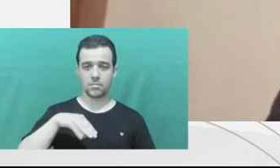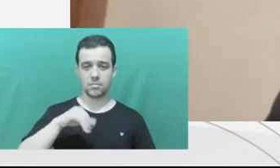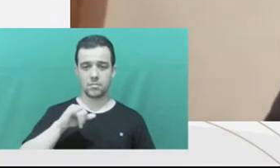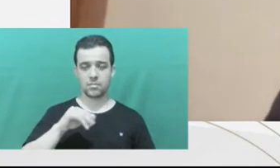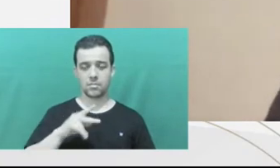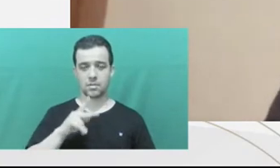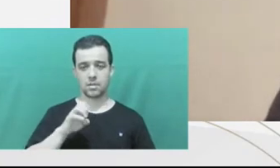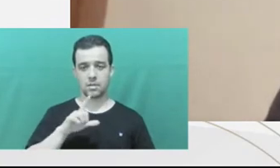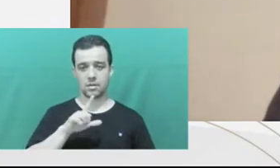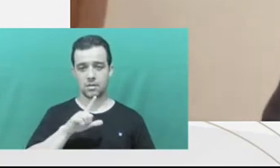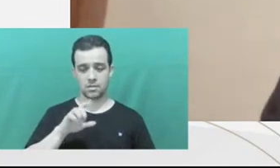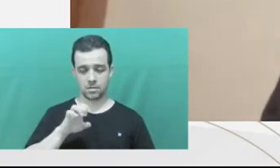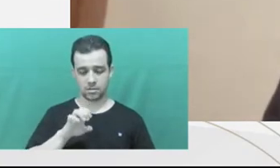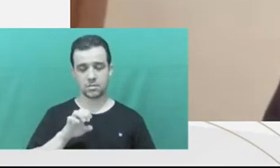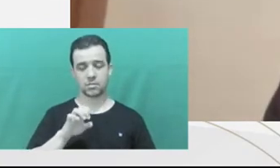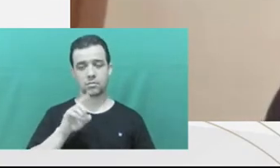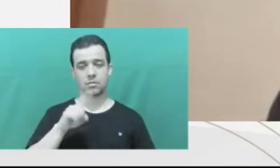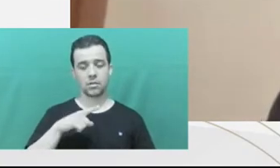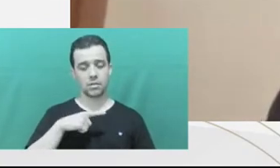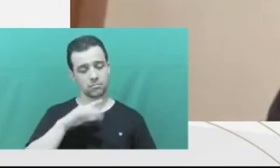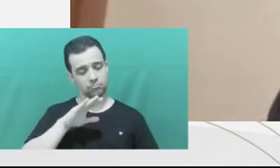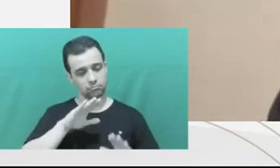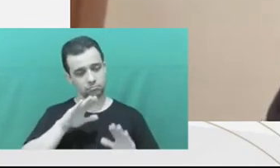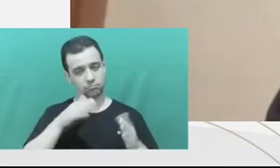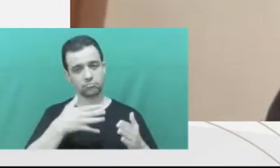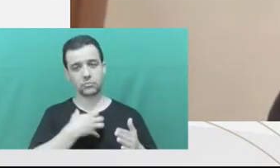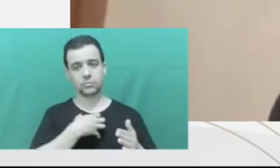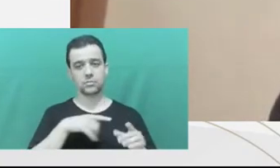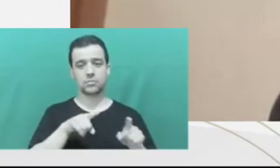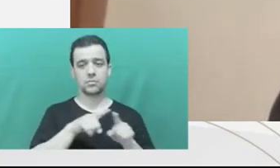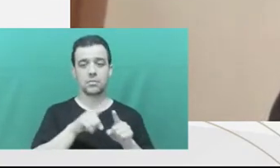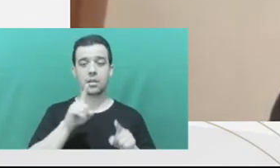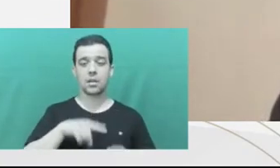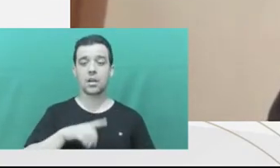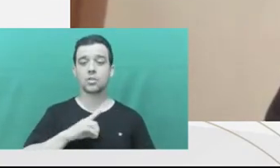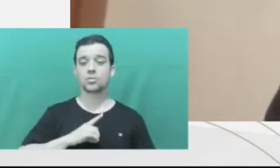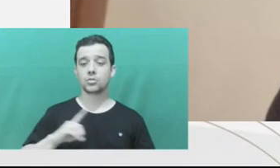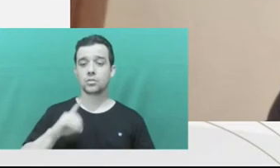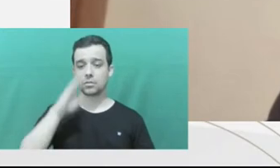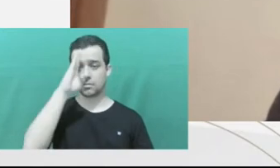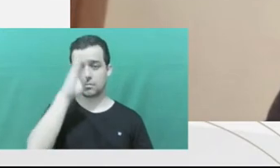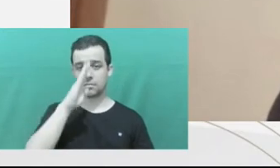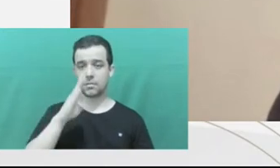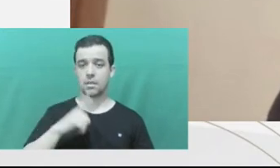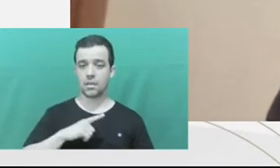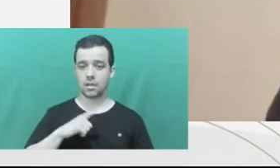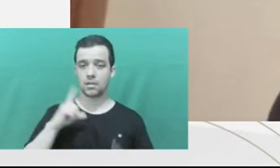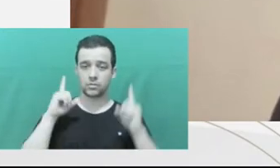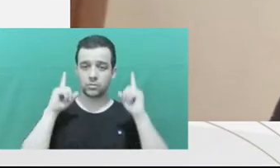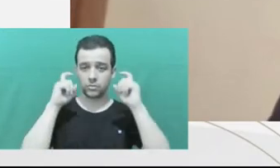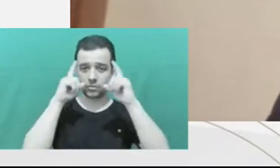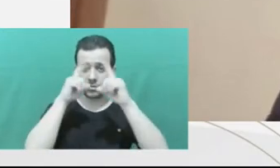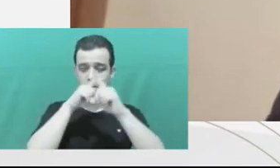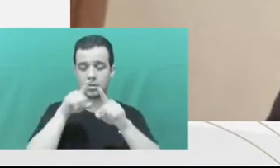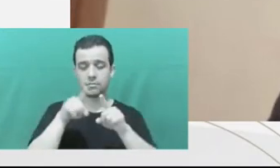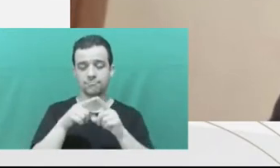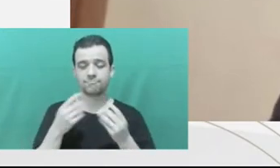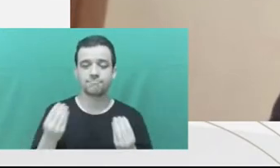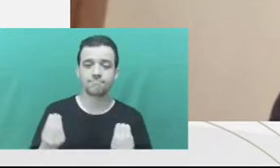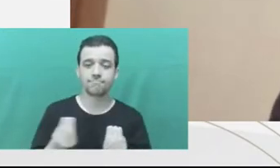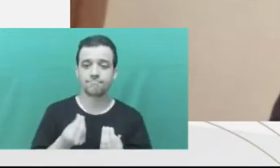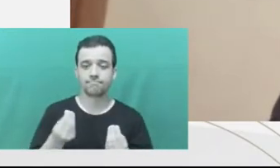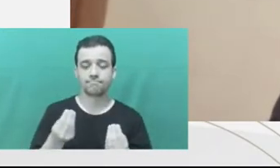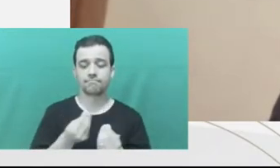Tarufo, also mentioning that. But in the Brazilian law, we still have